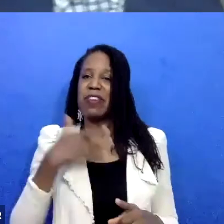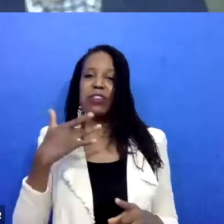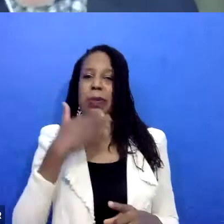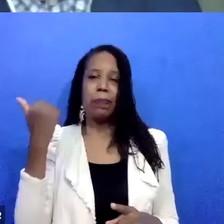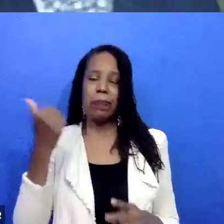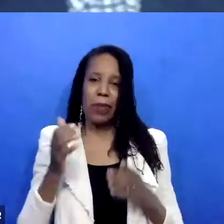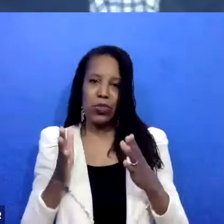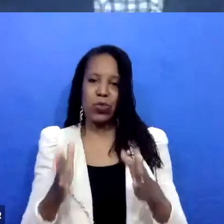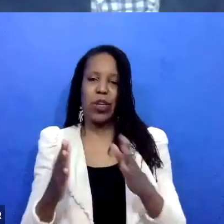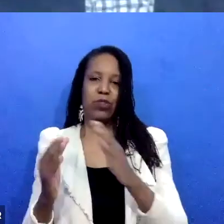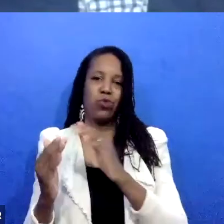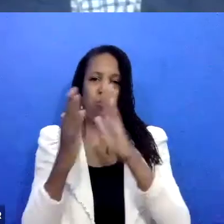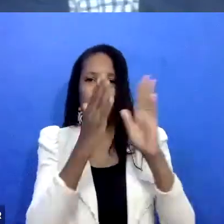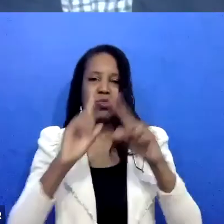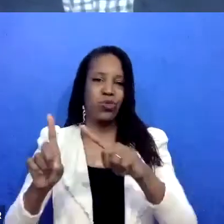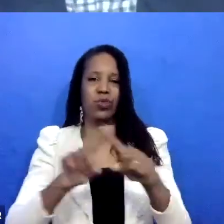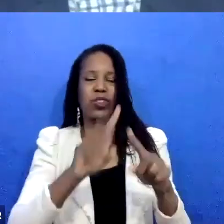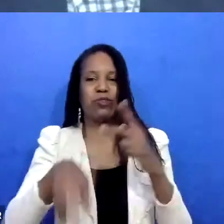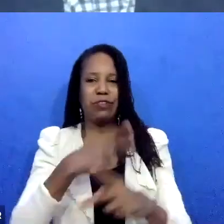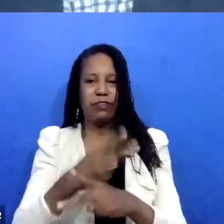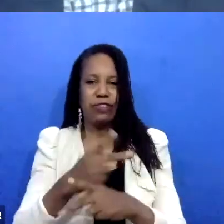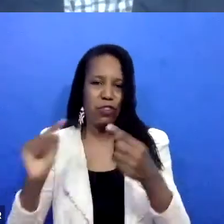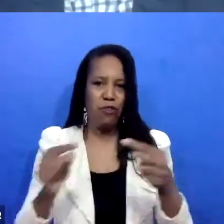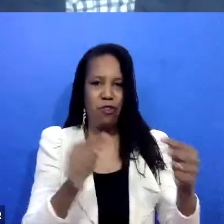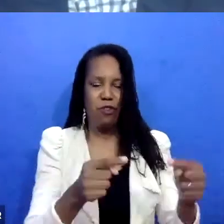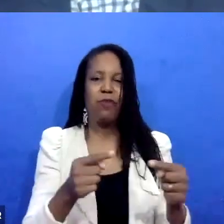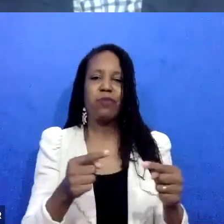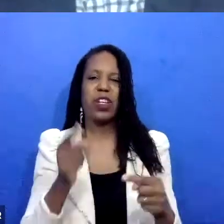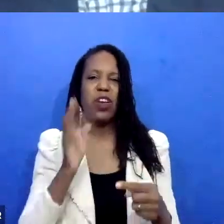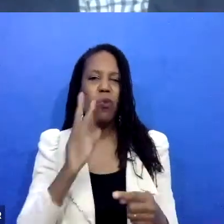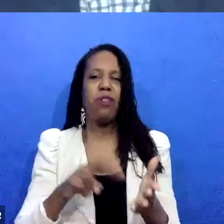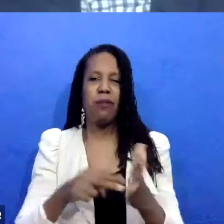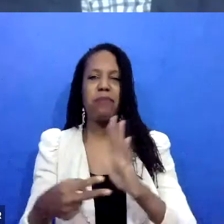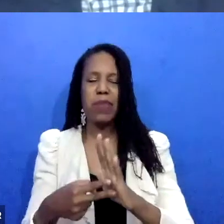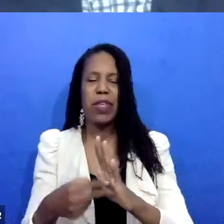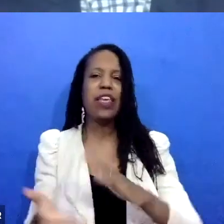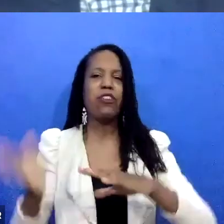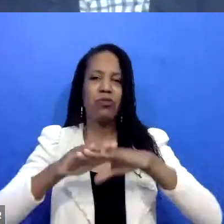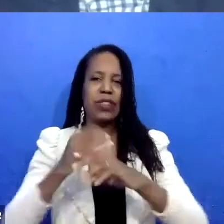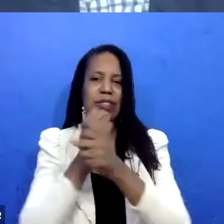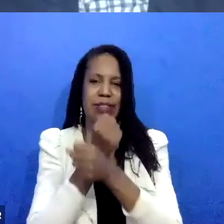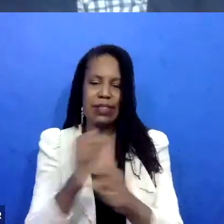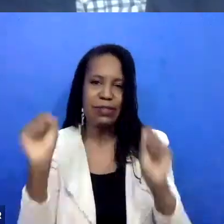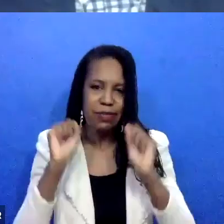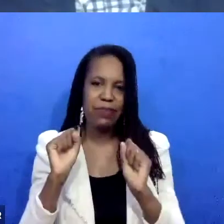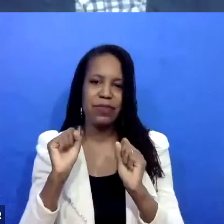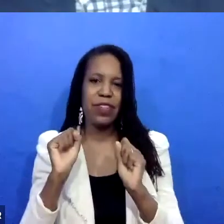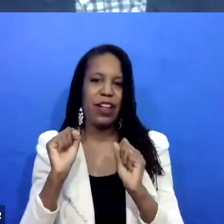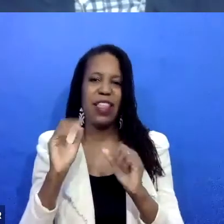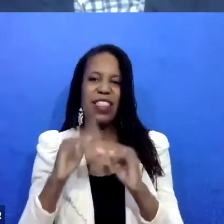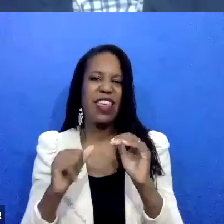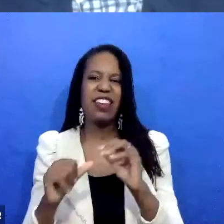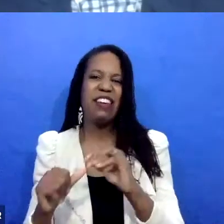ultimately they would lead to safety at a much more profound level than anything that coercion could ever